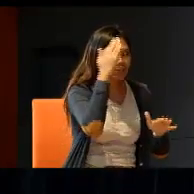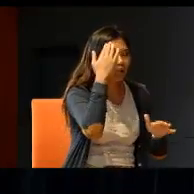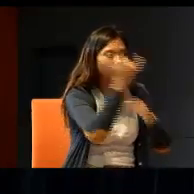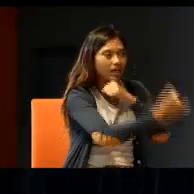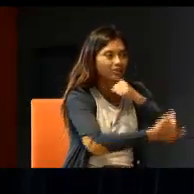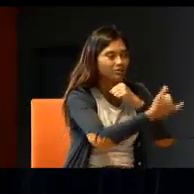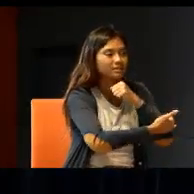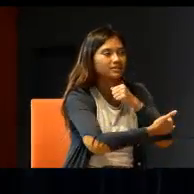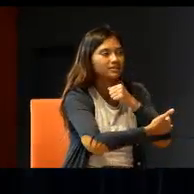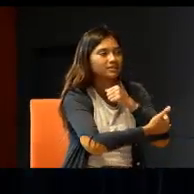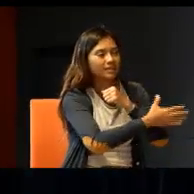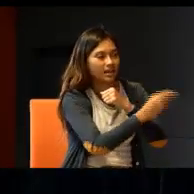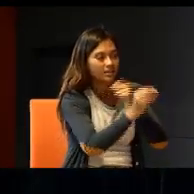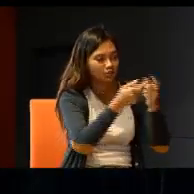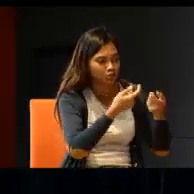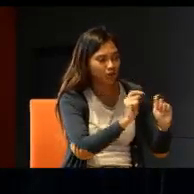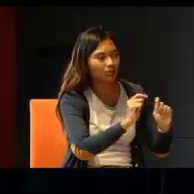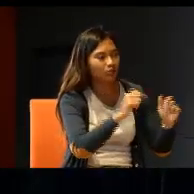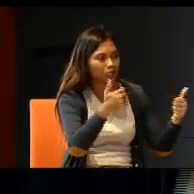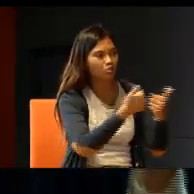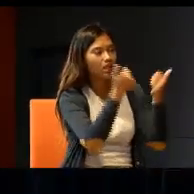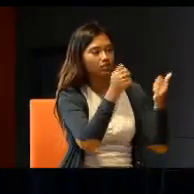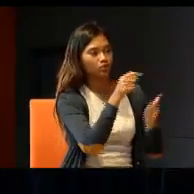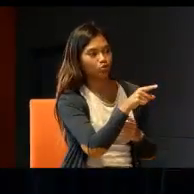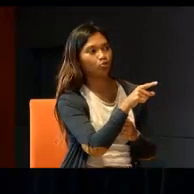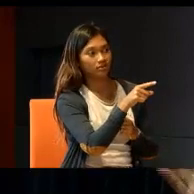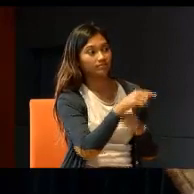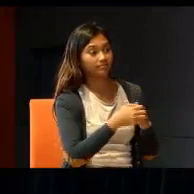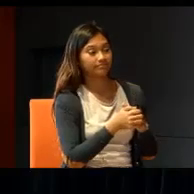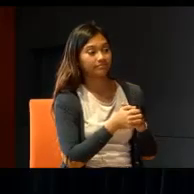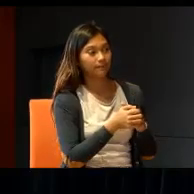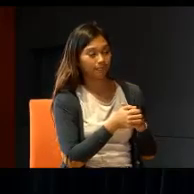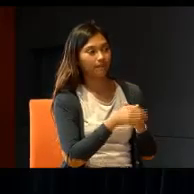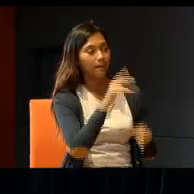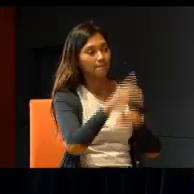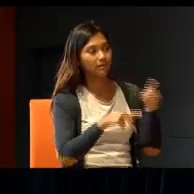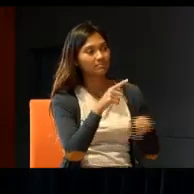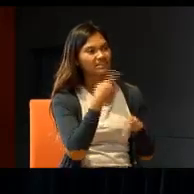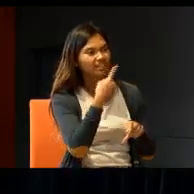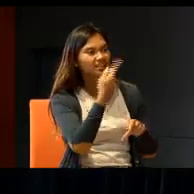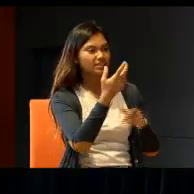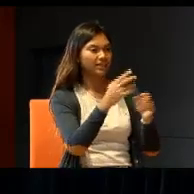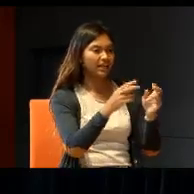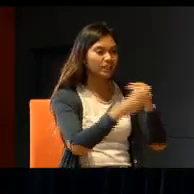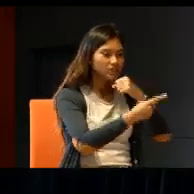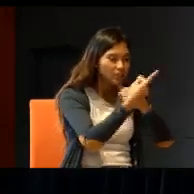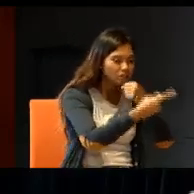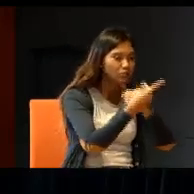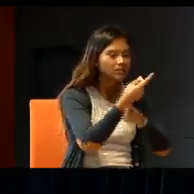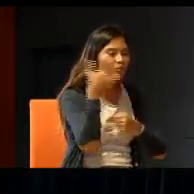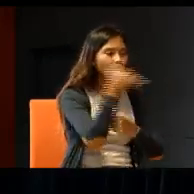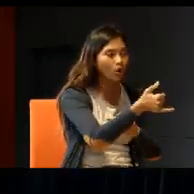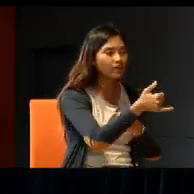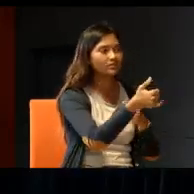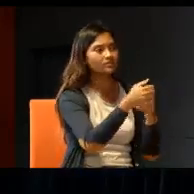and then try to challenge him, particularly the unknown. Remember, people say it's very dangerous to go there. So the